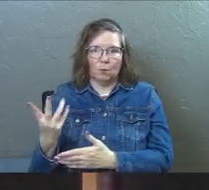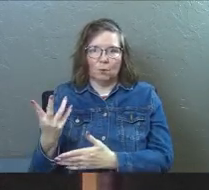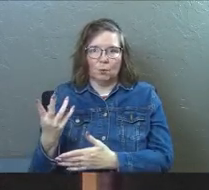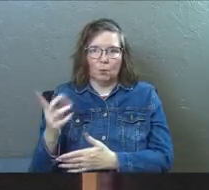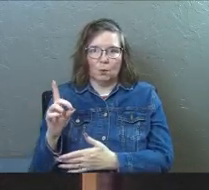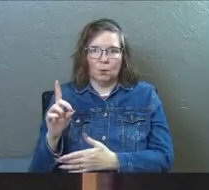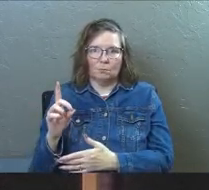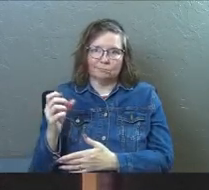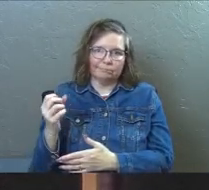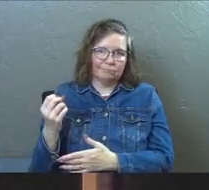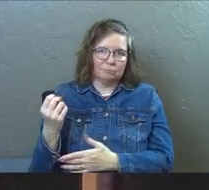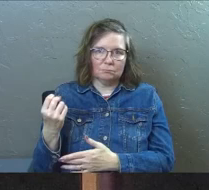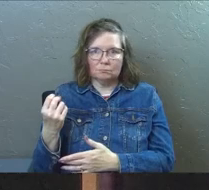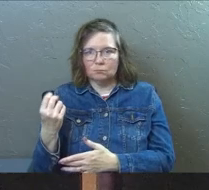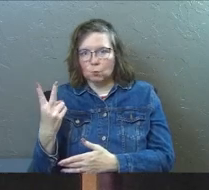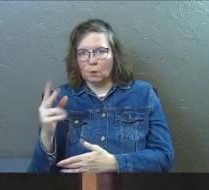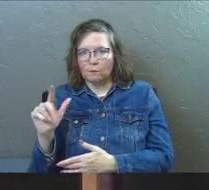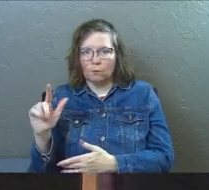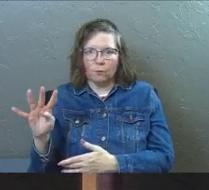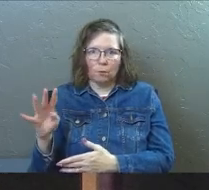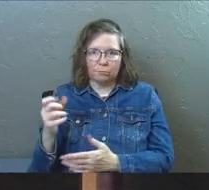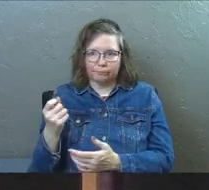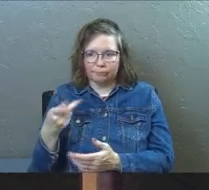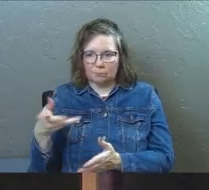Are you also going to leave? He asked them.